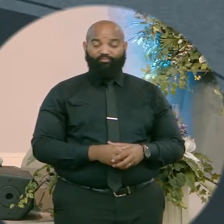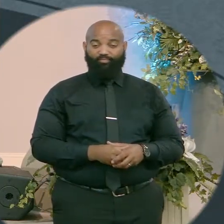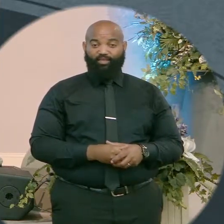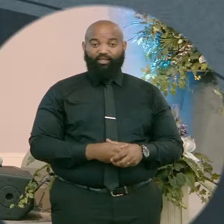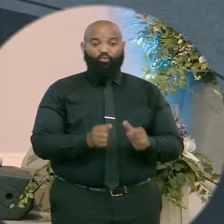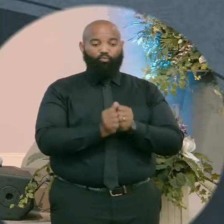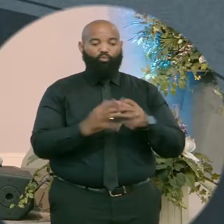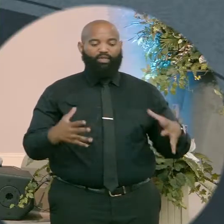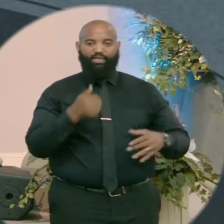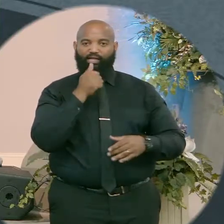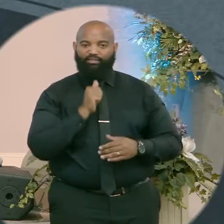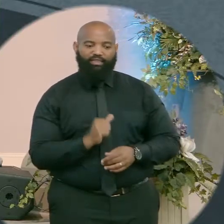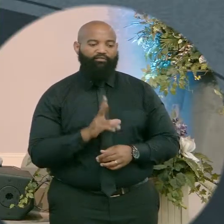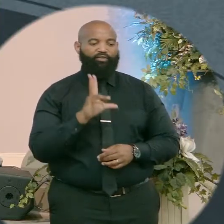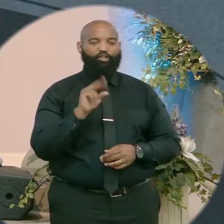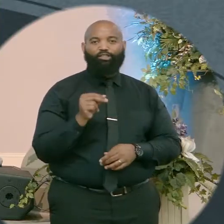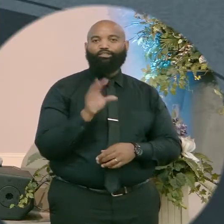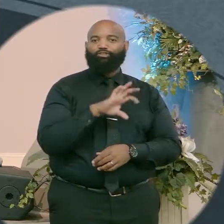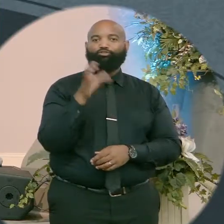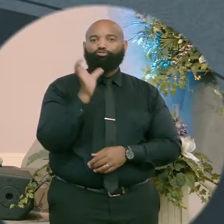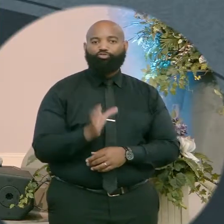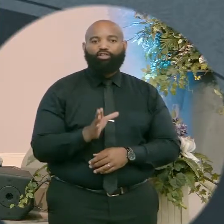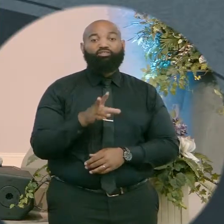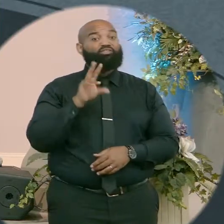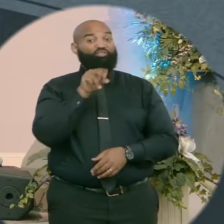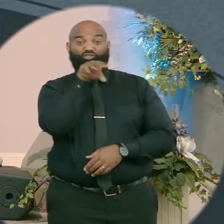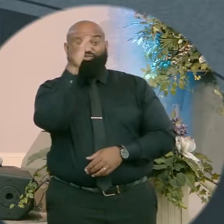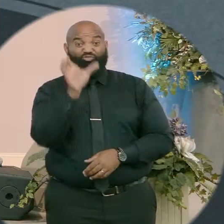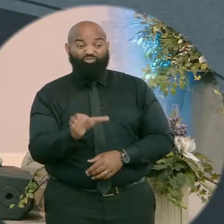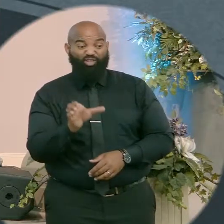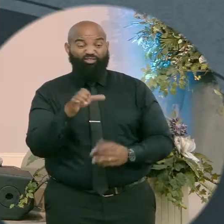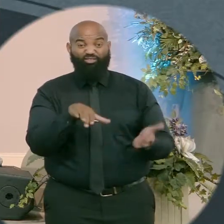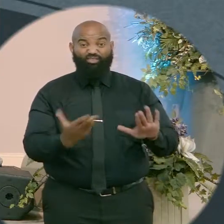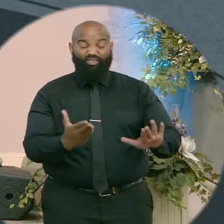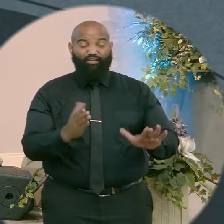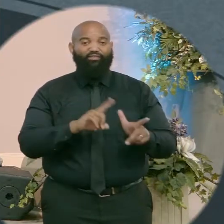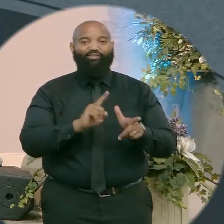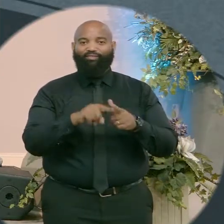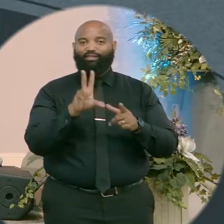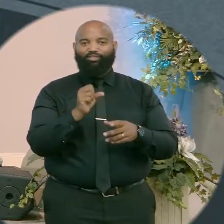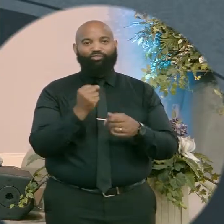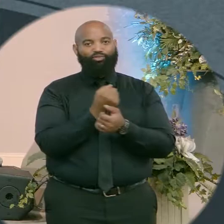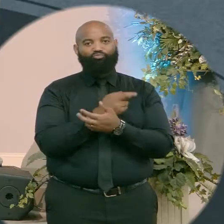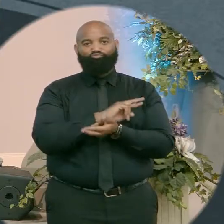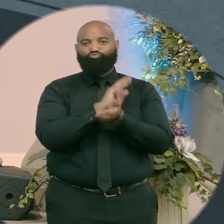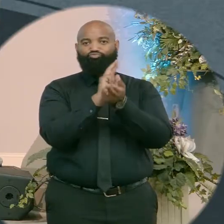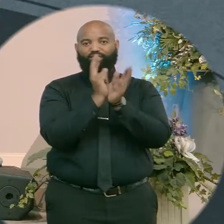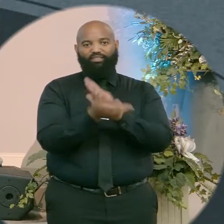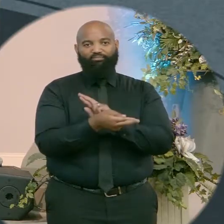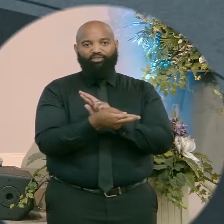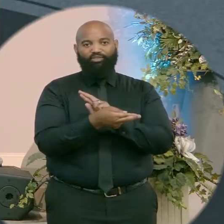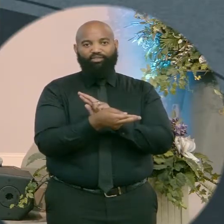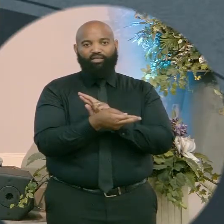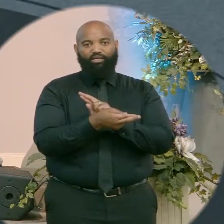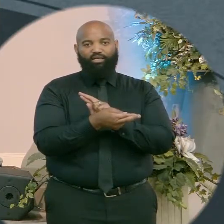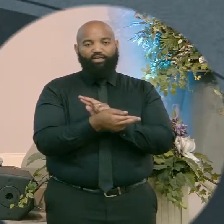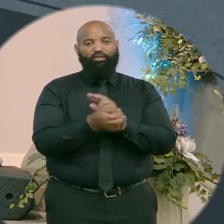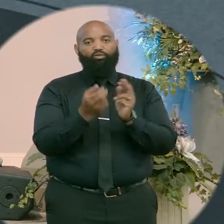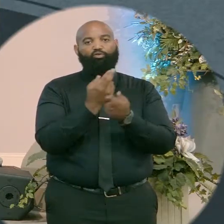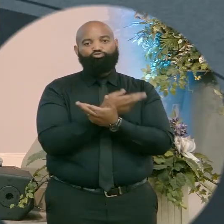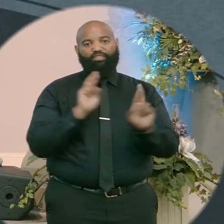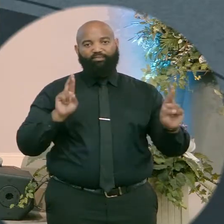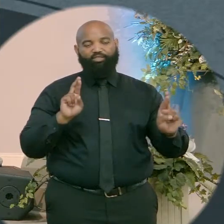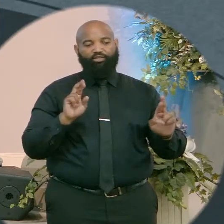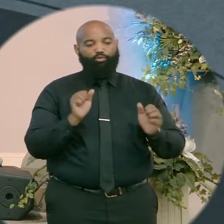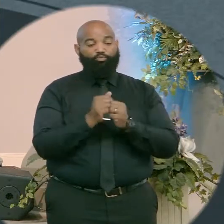there wouldn't have been no redemption. If there wouldn't have been any redemption, there wouldn't have been any victory. The whole goal was